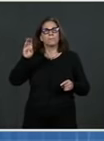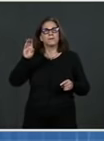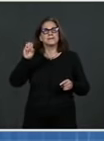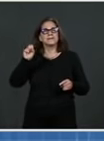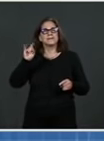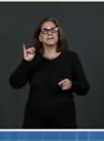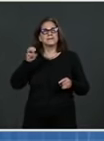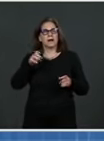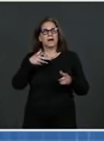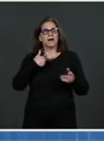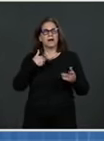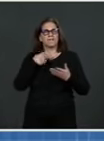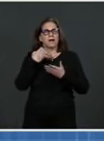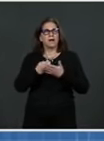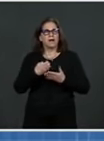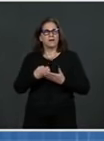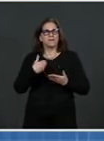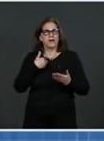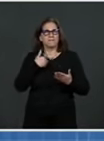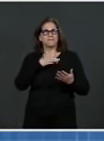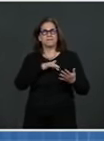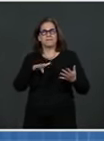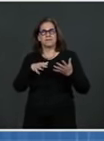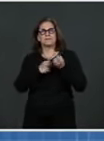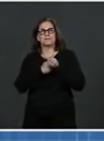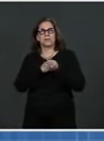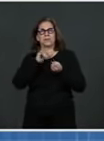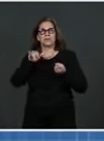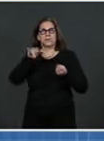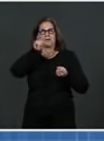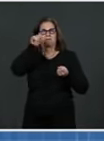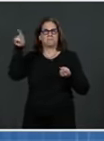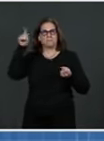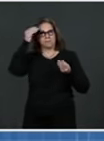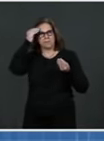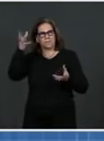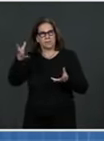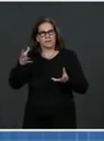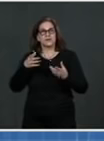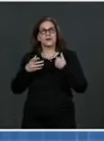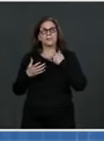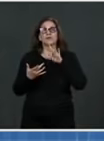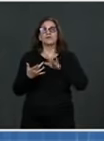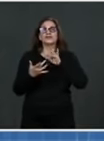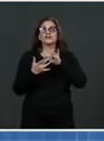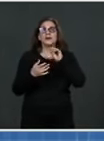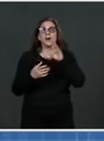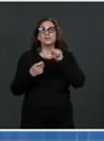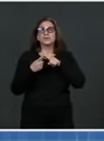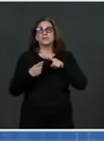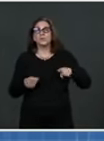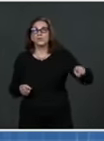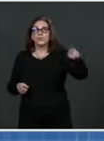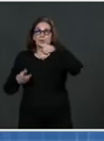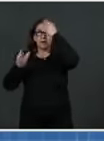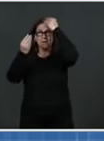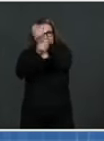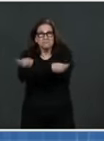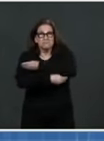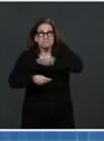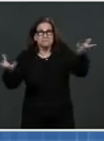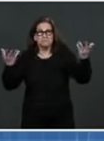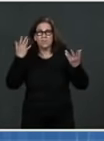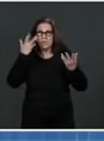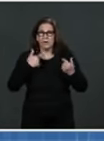their inclusion in the list. I reach out to you both with my concerns my concerns and also my